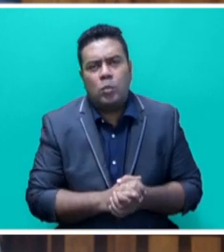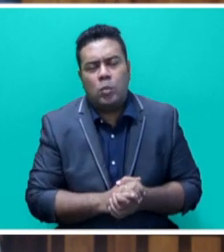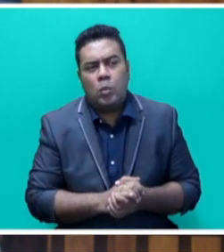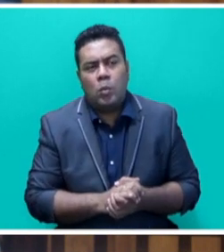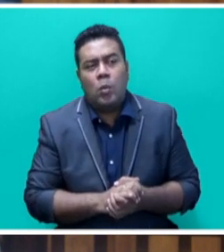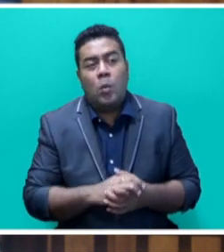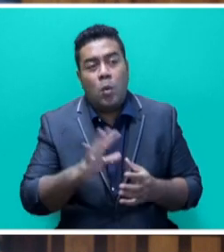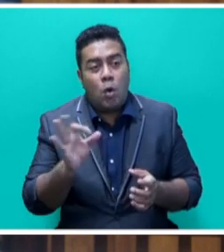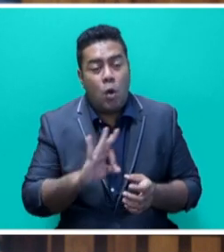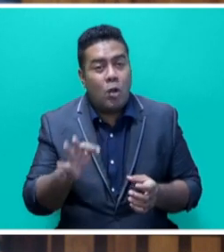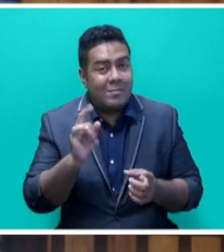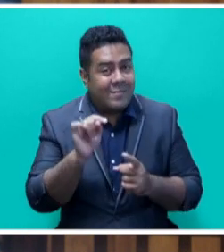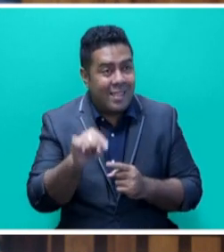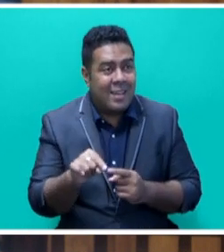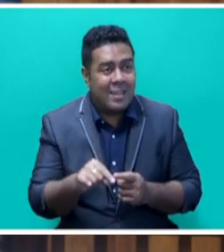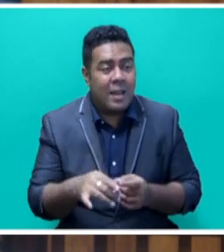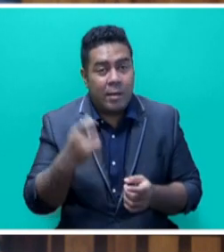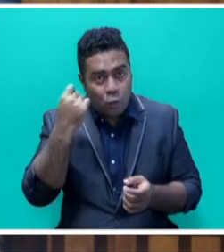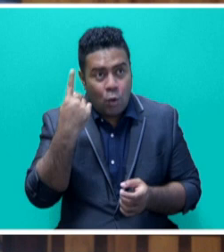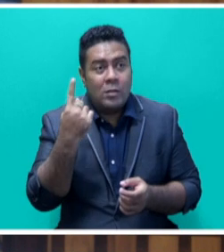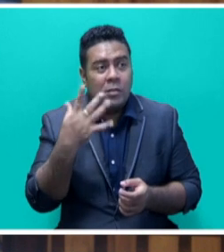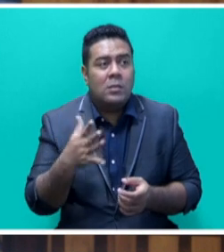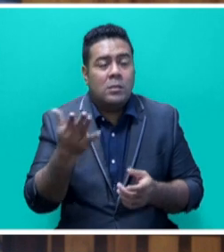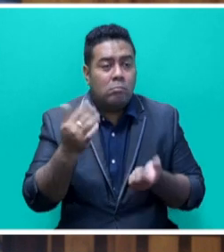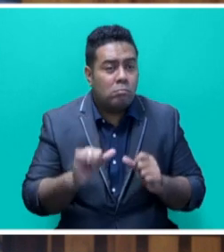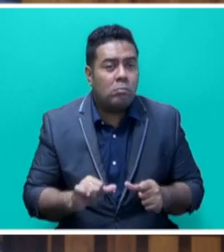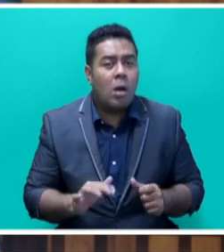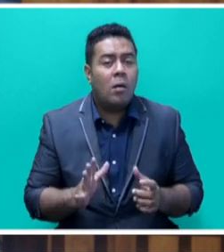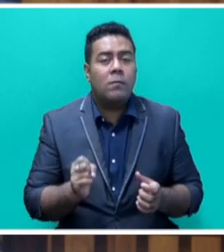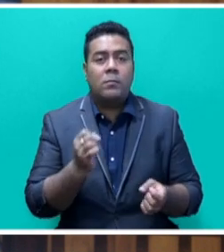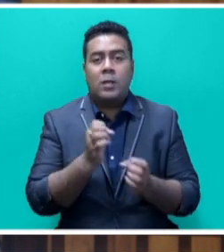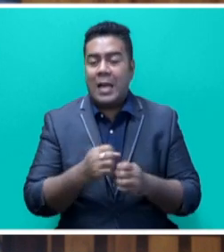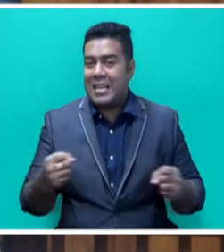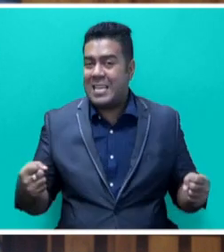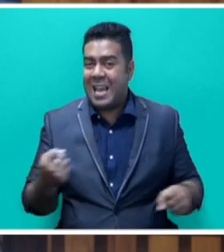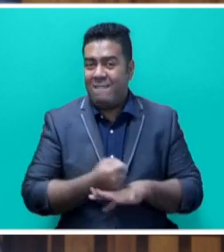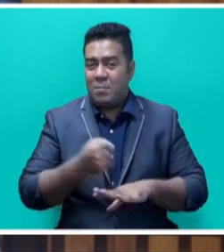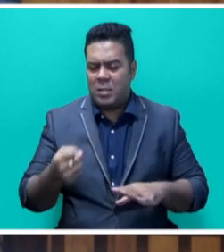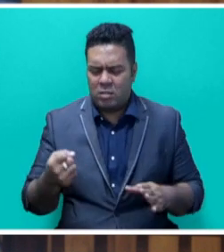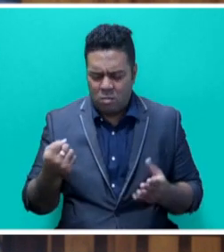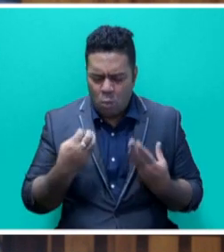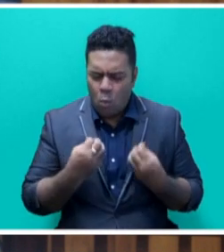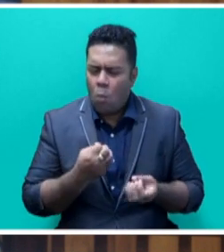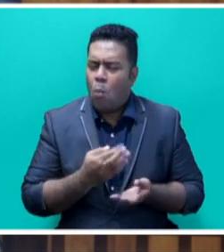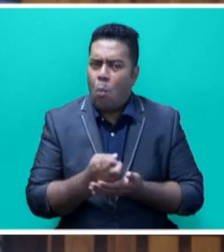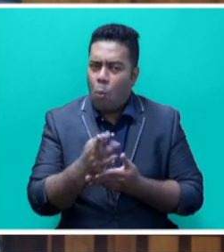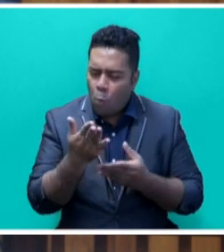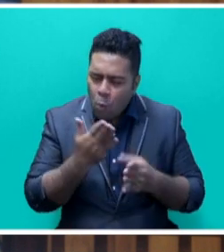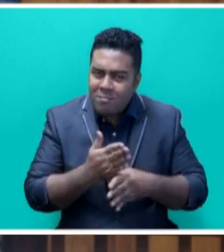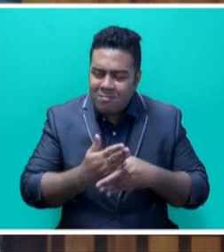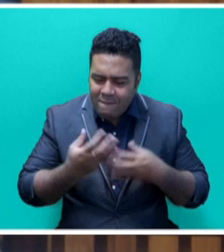Unfortunately, not even that acknowledge has dampened their cynicism in attacking governments' earnest and valuable work on the international climate